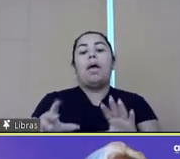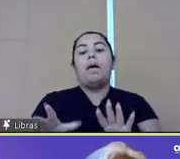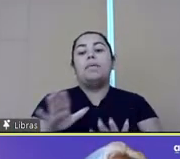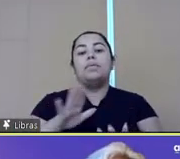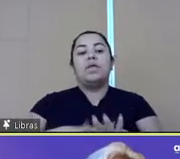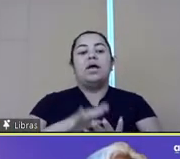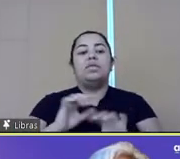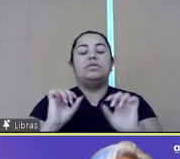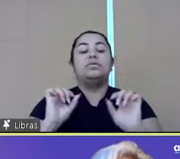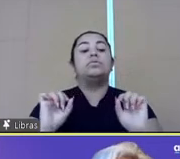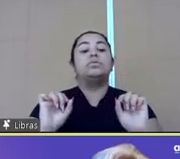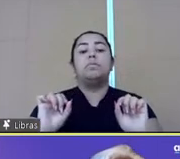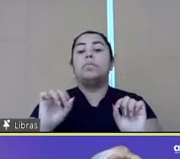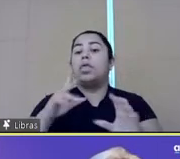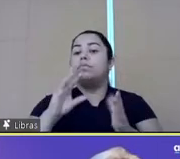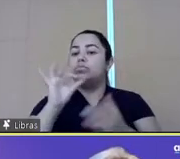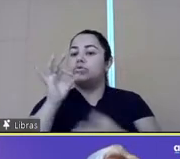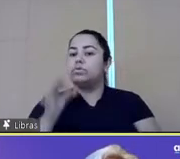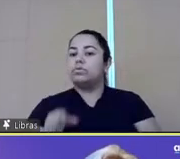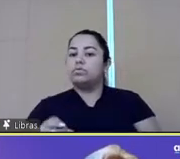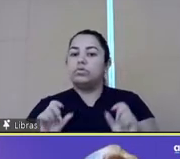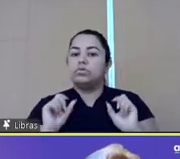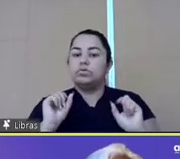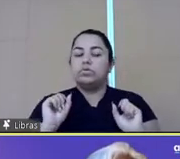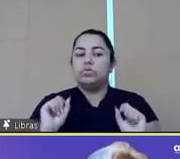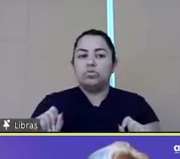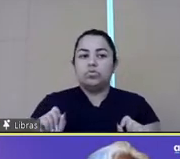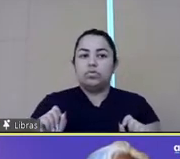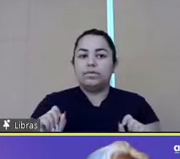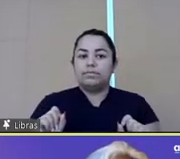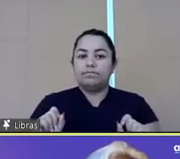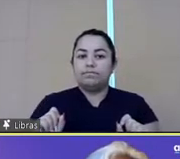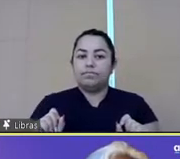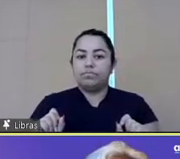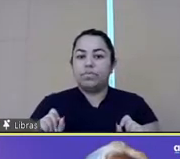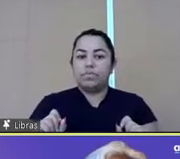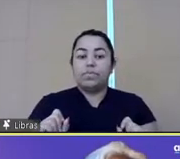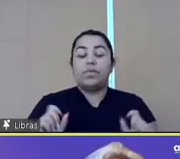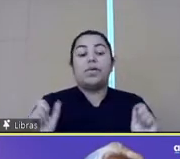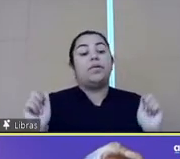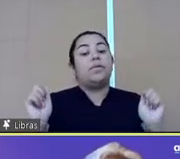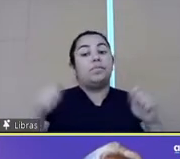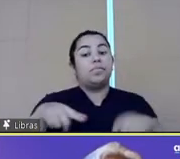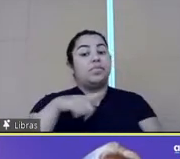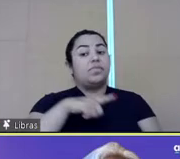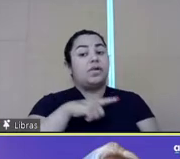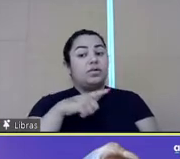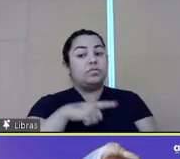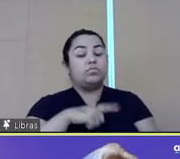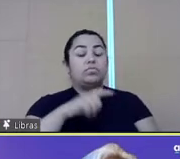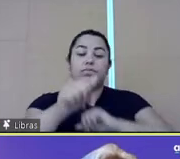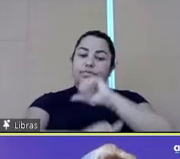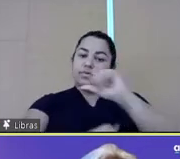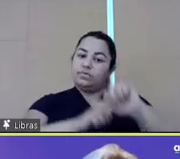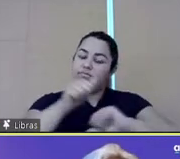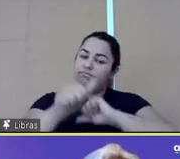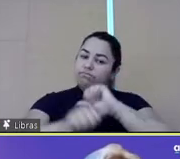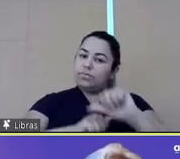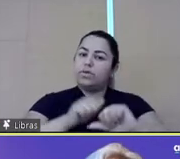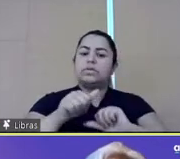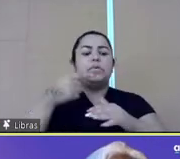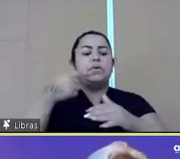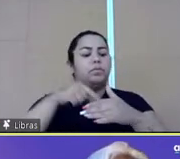acknowledging that there has to be a fundamental paradigm shift towards leadership in order to solve the problems of today